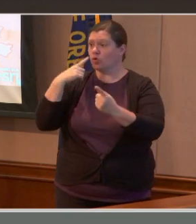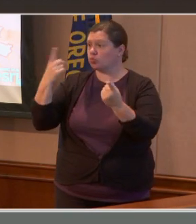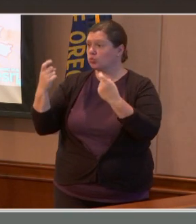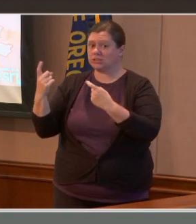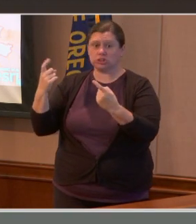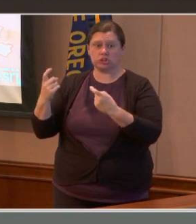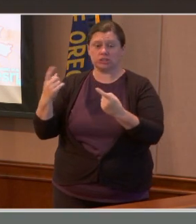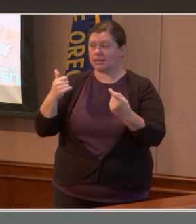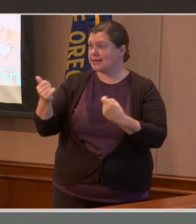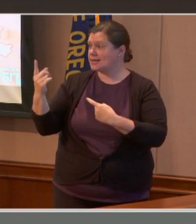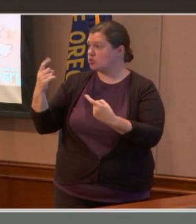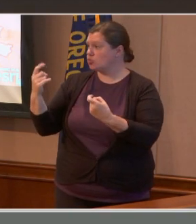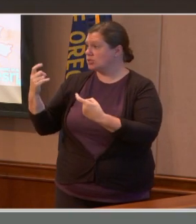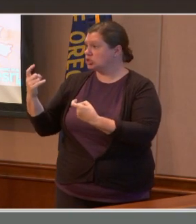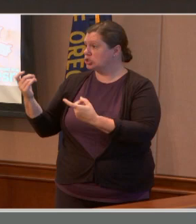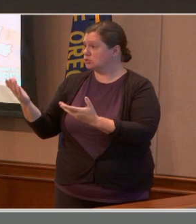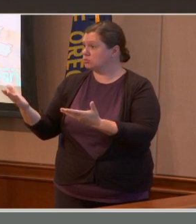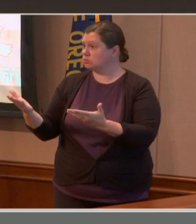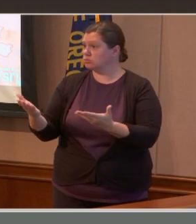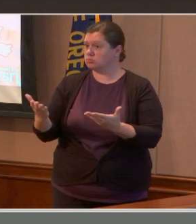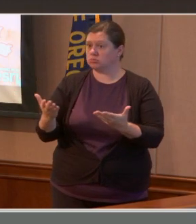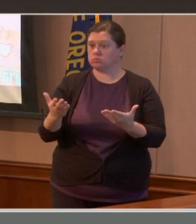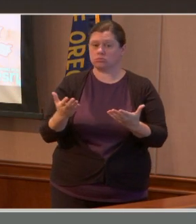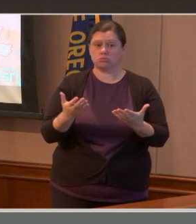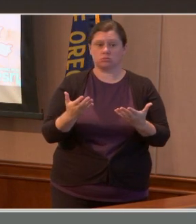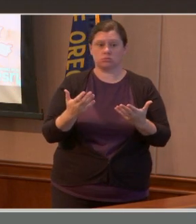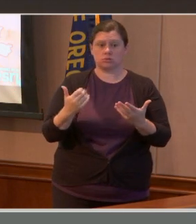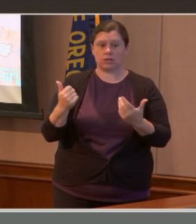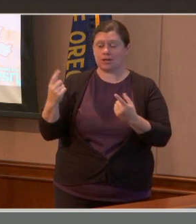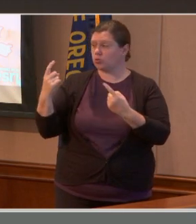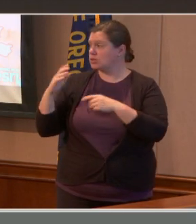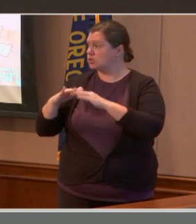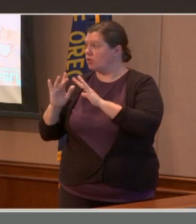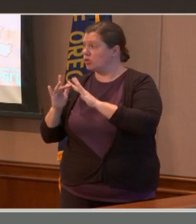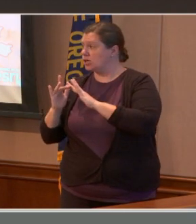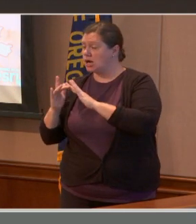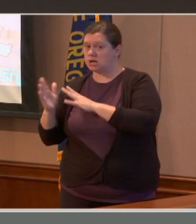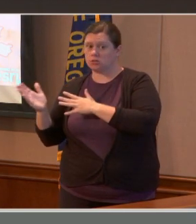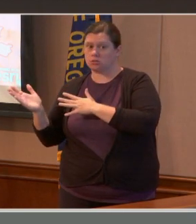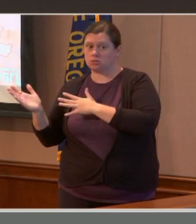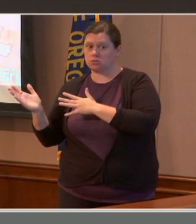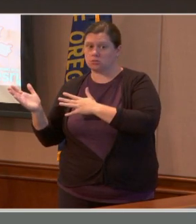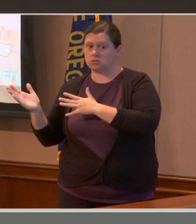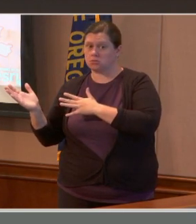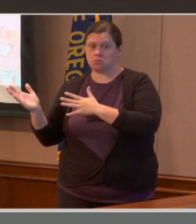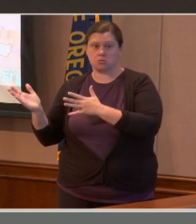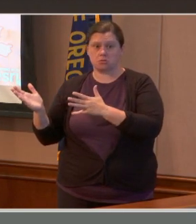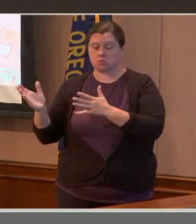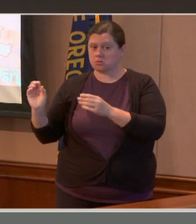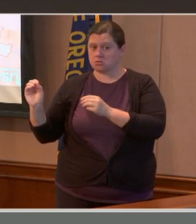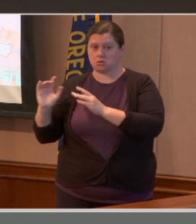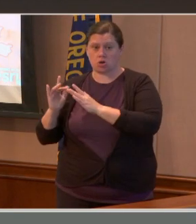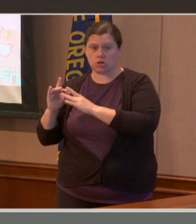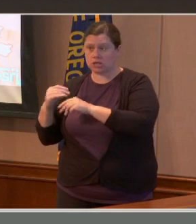the media that we received online? No. Okay. No questions. Are there any questions from the audience?